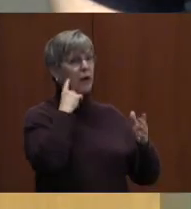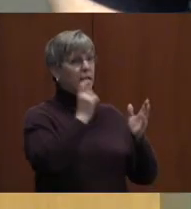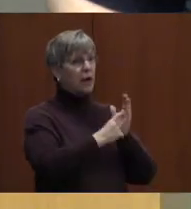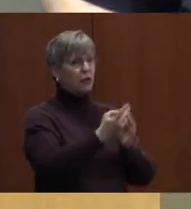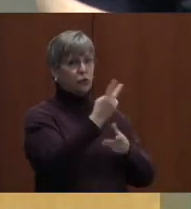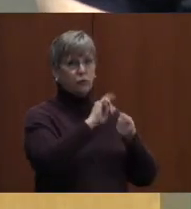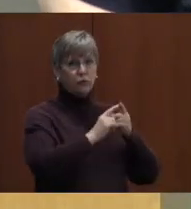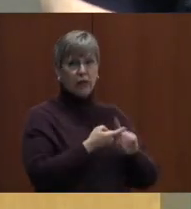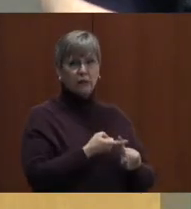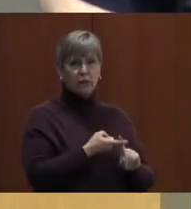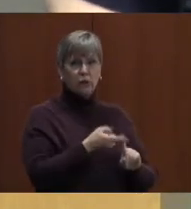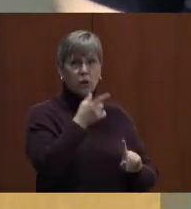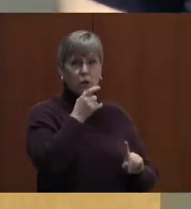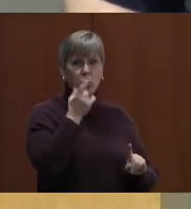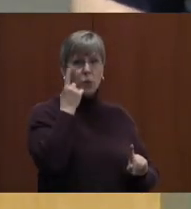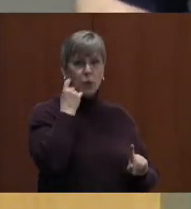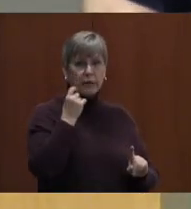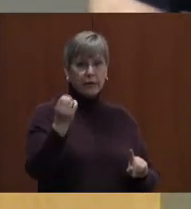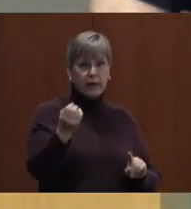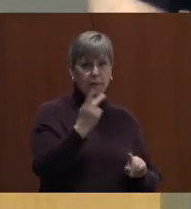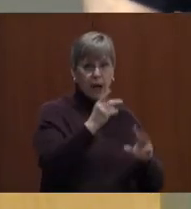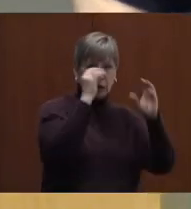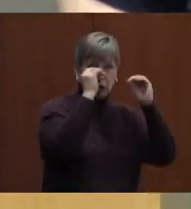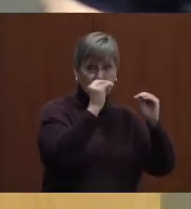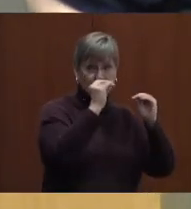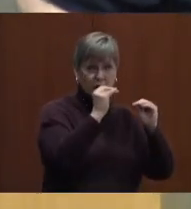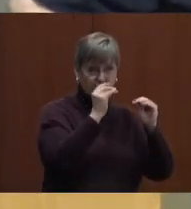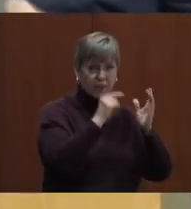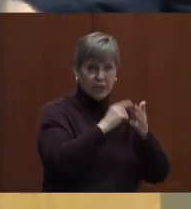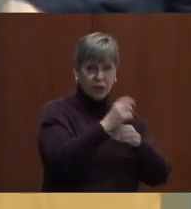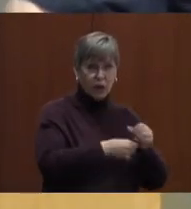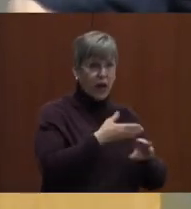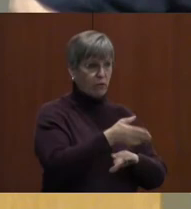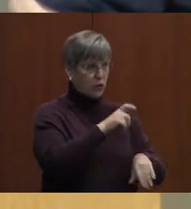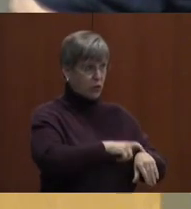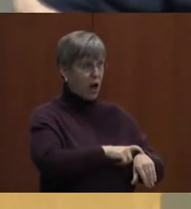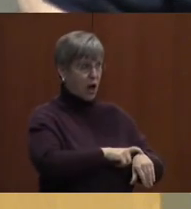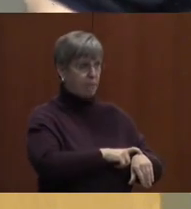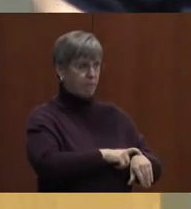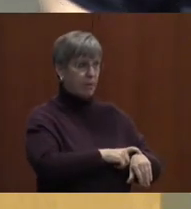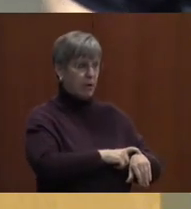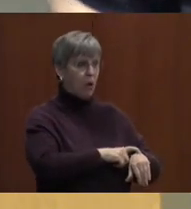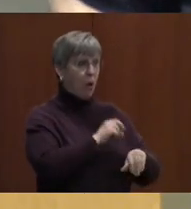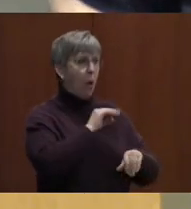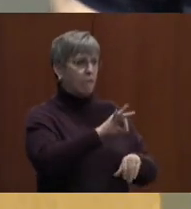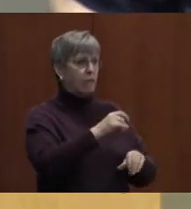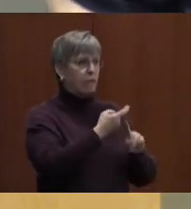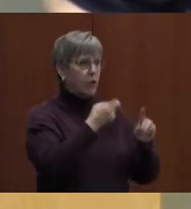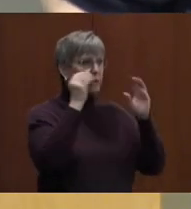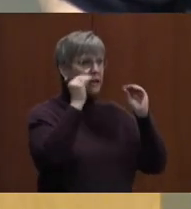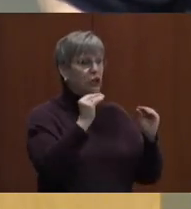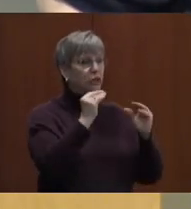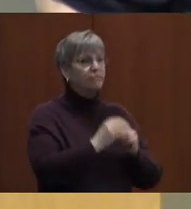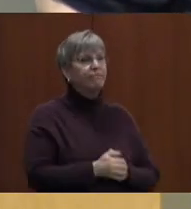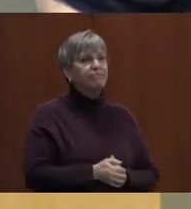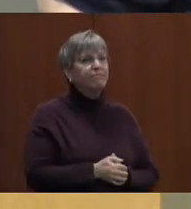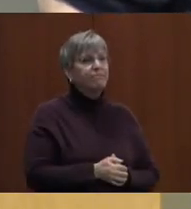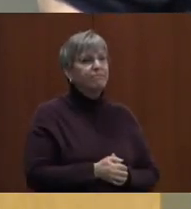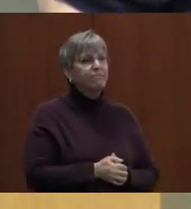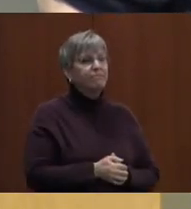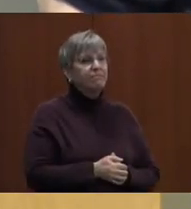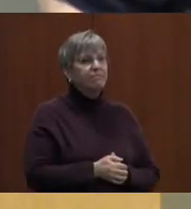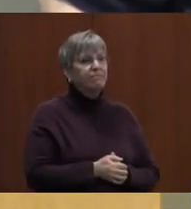who recently returned to teaching this year after some time away from teaching. And despite the